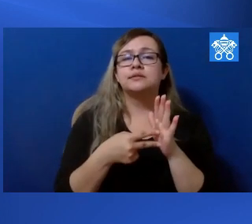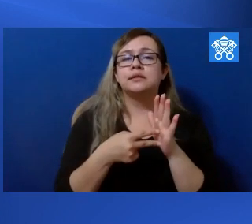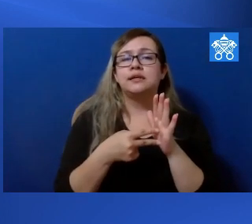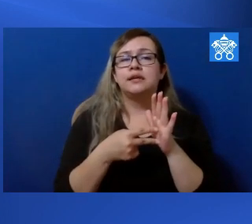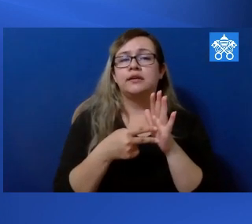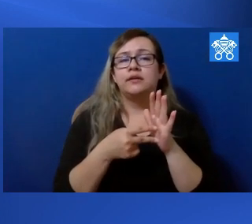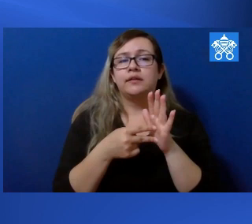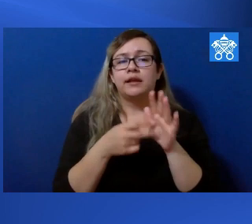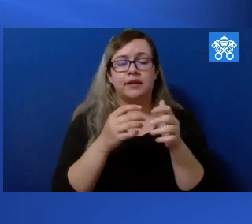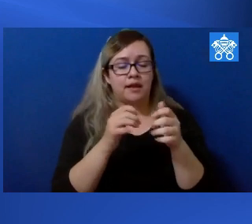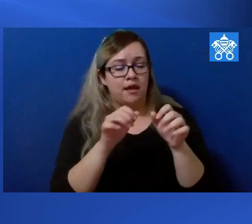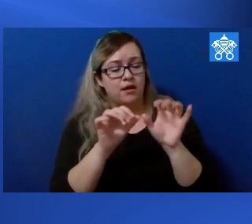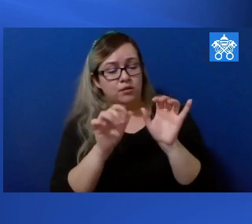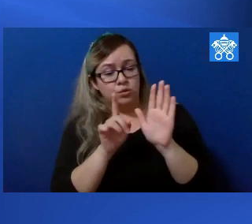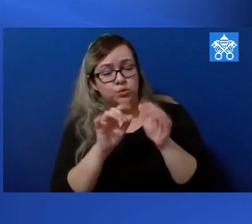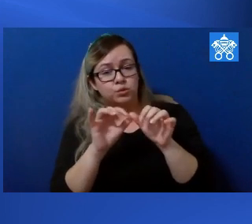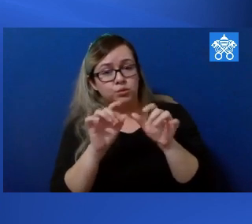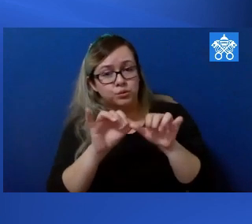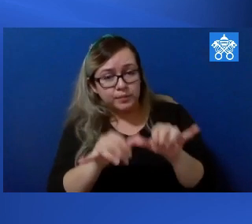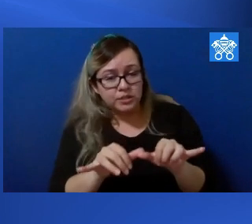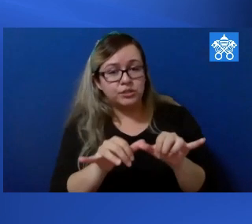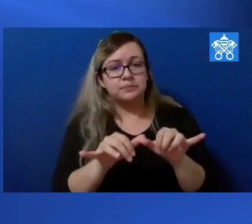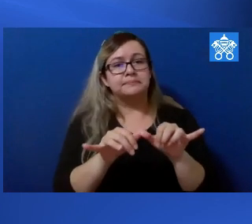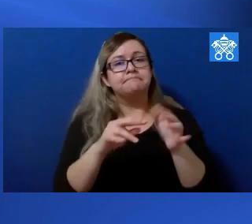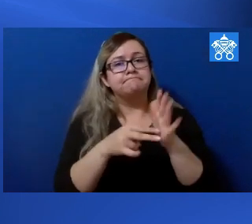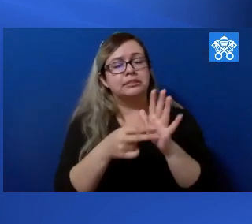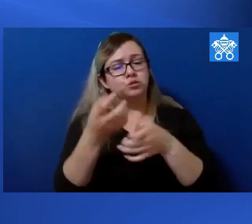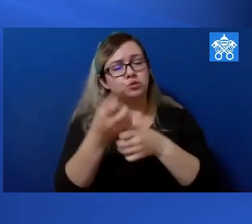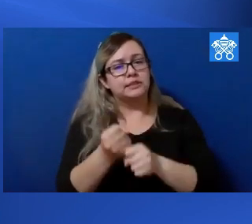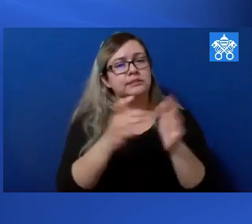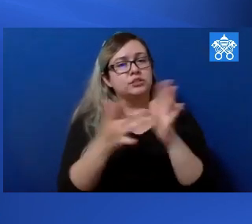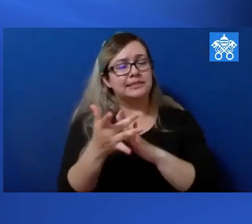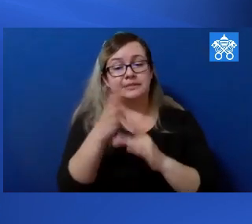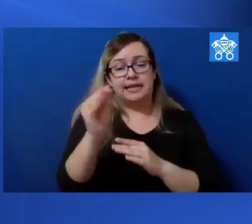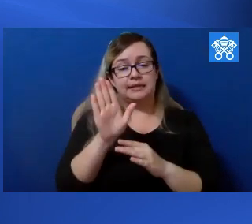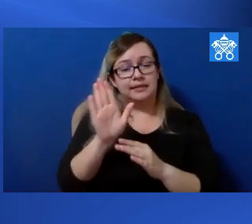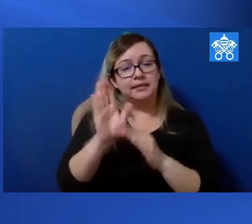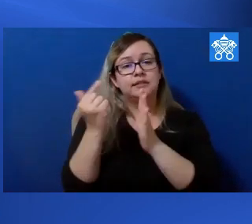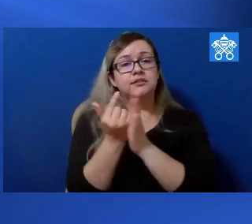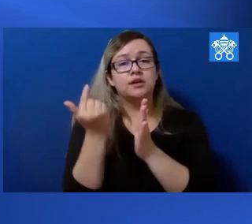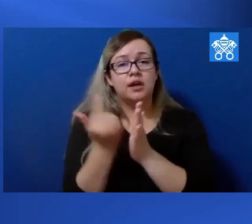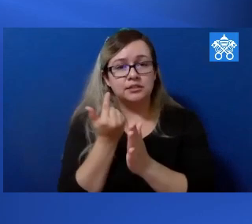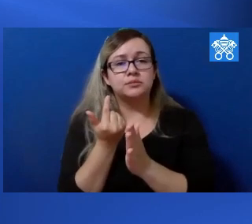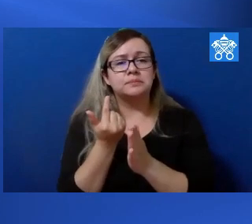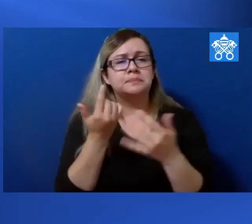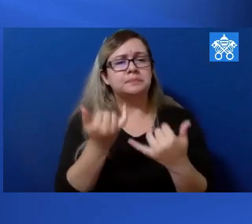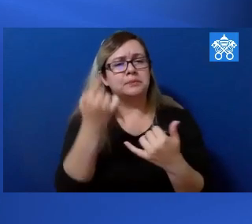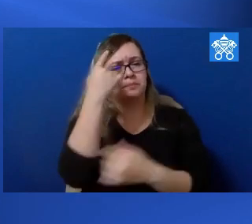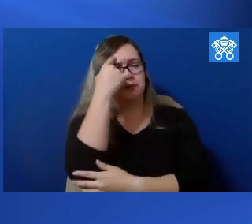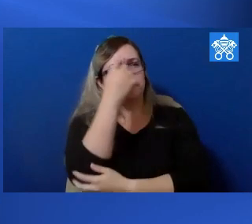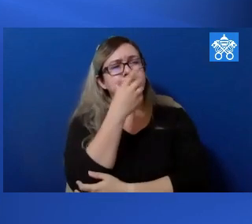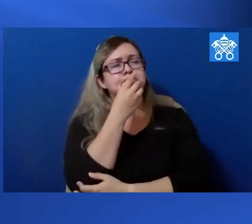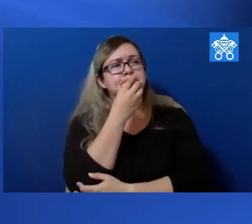This means that the rule of measure is Jesus and his gospel, not what we think, but what he says to us.